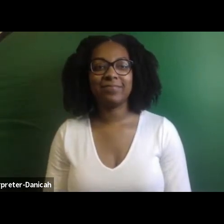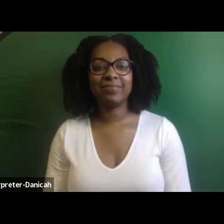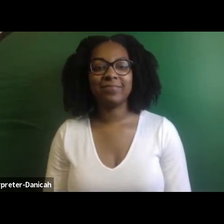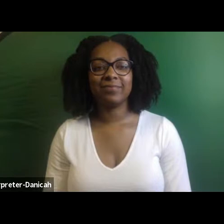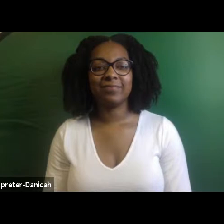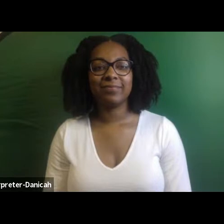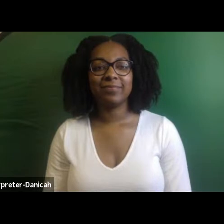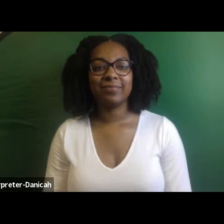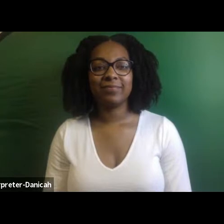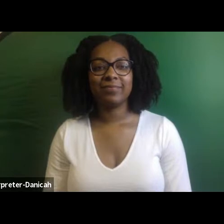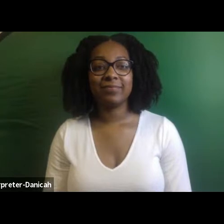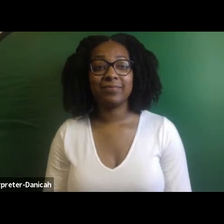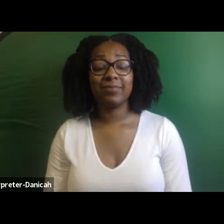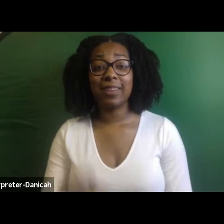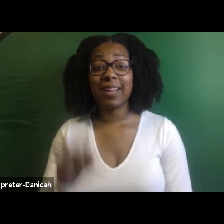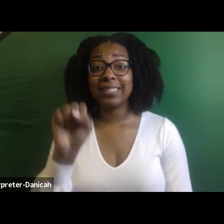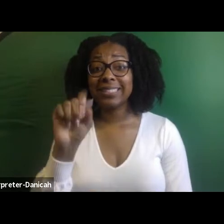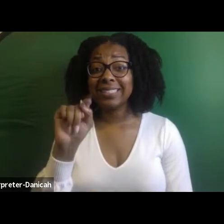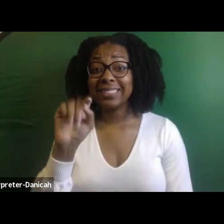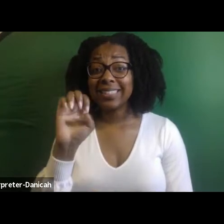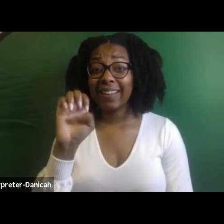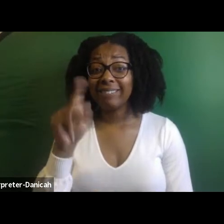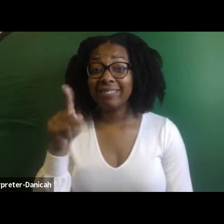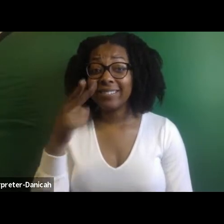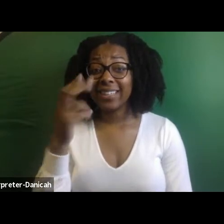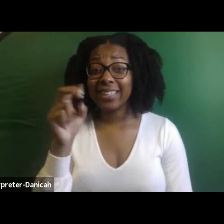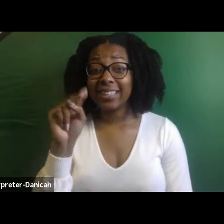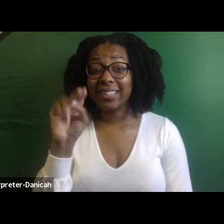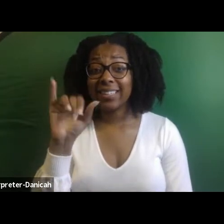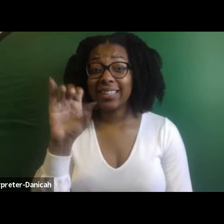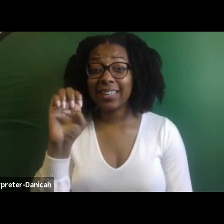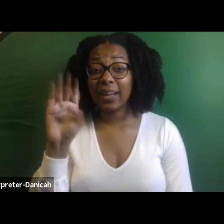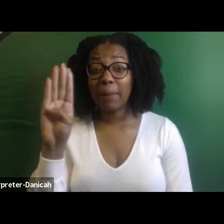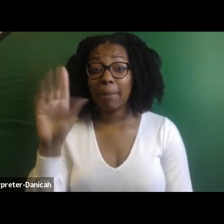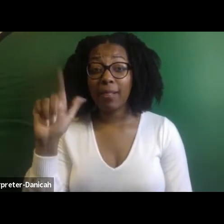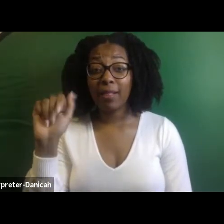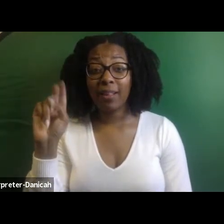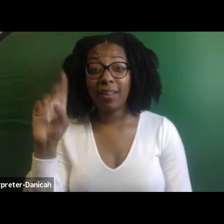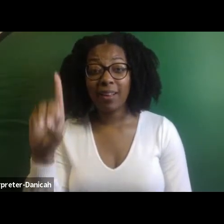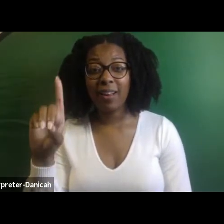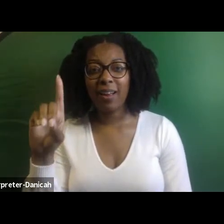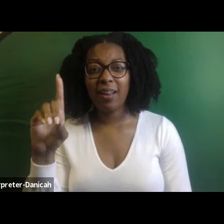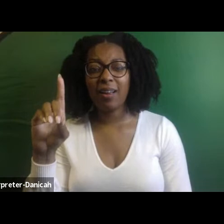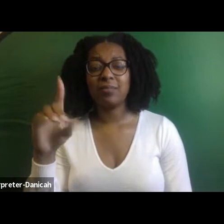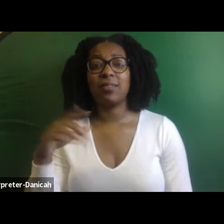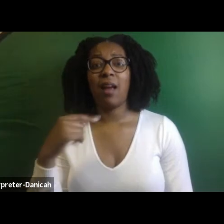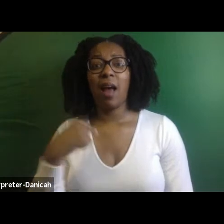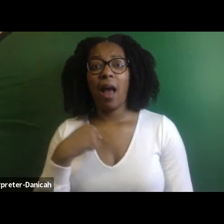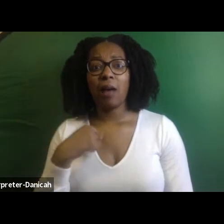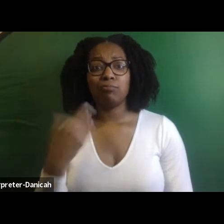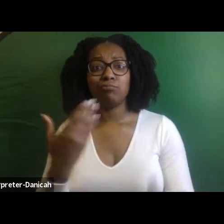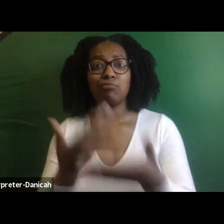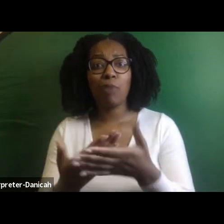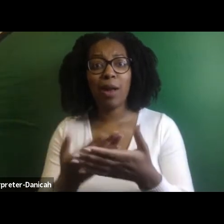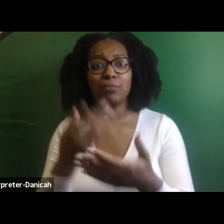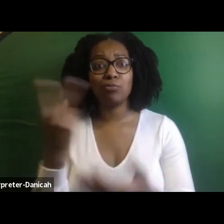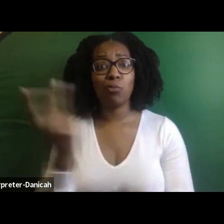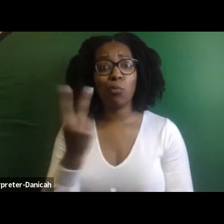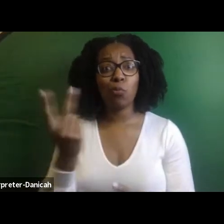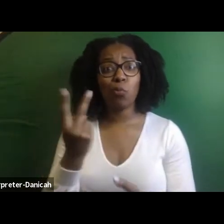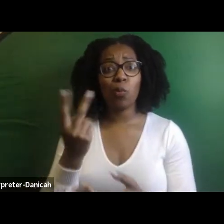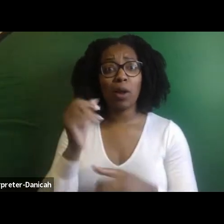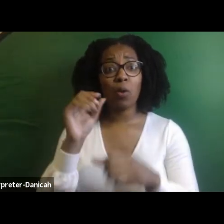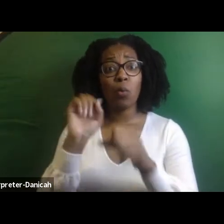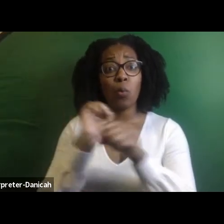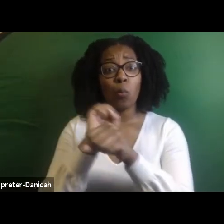with Stephanie Batten-Bland actually, who was your, on your first series, your first episode. Stephanie and I worked on the same musical, A La